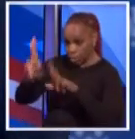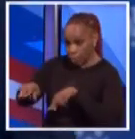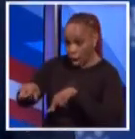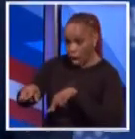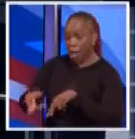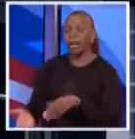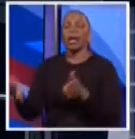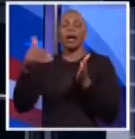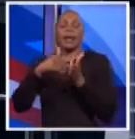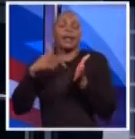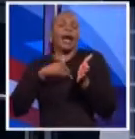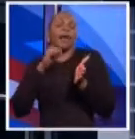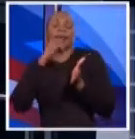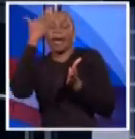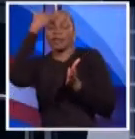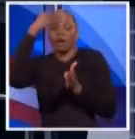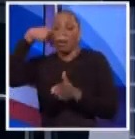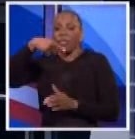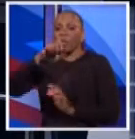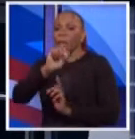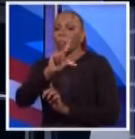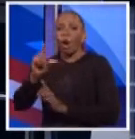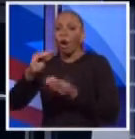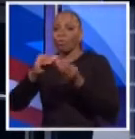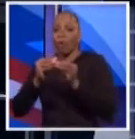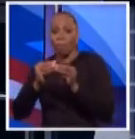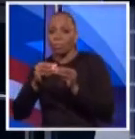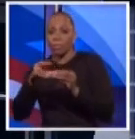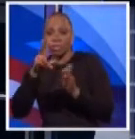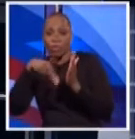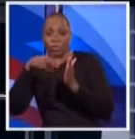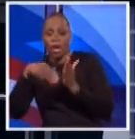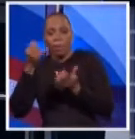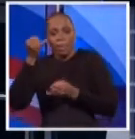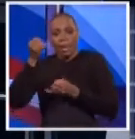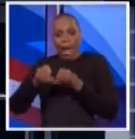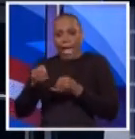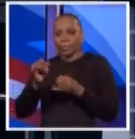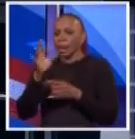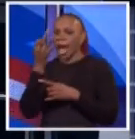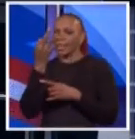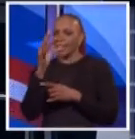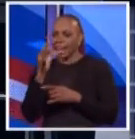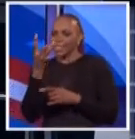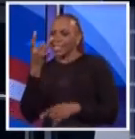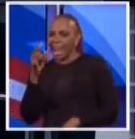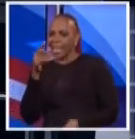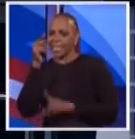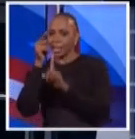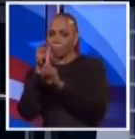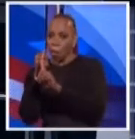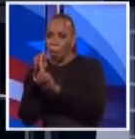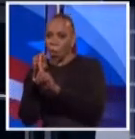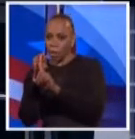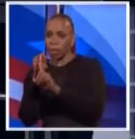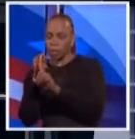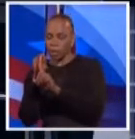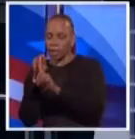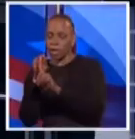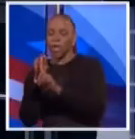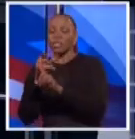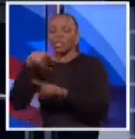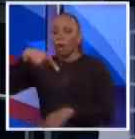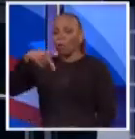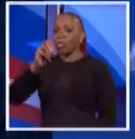Go Again, I don't know what poll numbers you're looking at, but I think the last poll numbers that were reported publicly had me up by 19 and 18 points. The poll numbers I look at parenthetically,